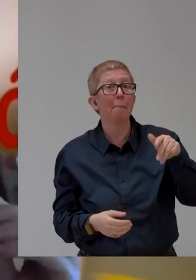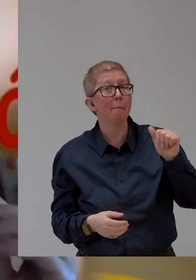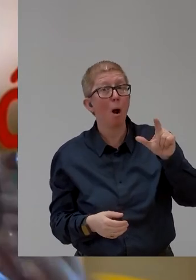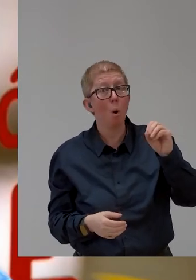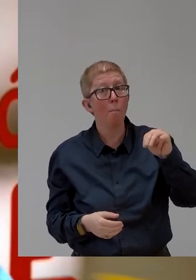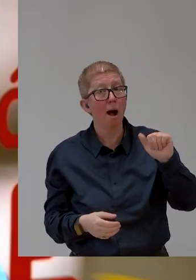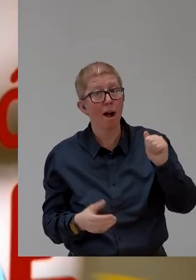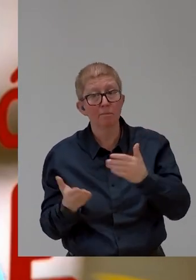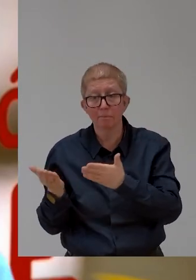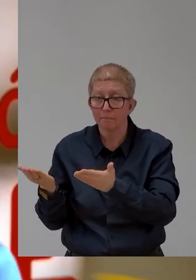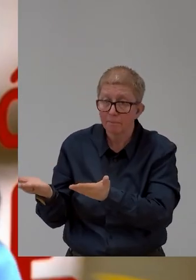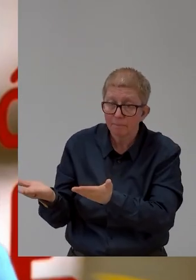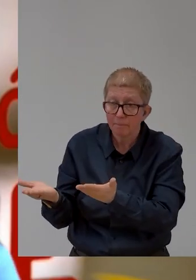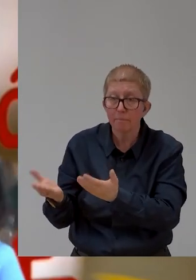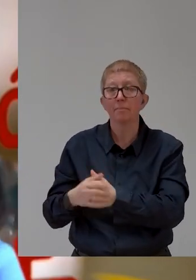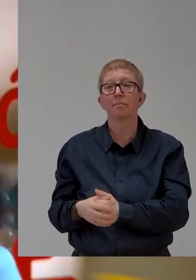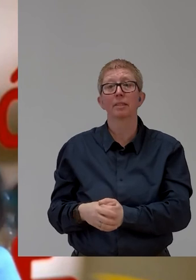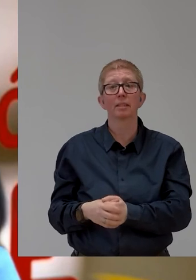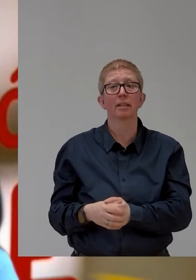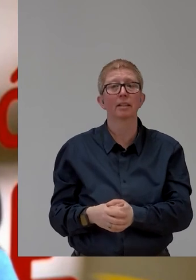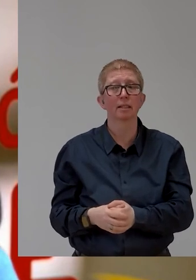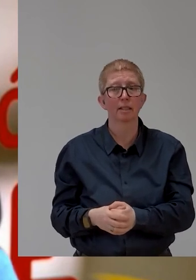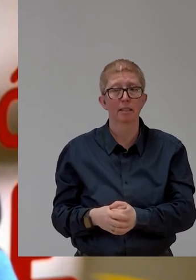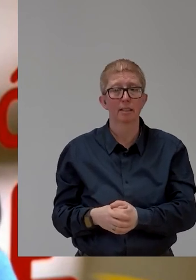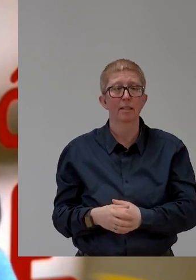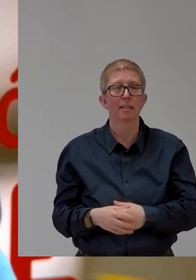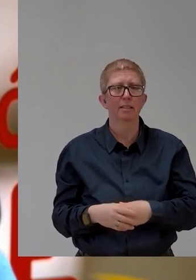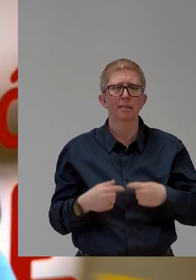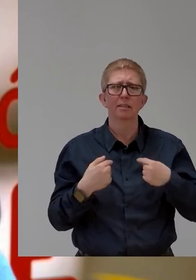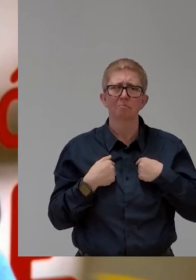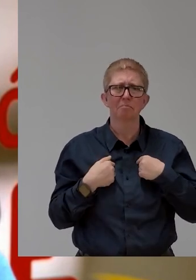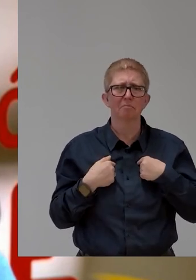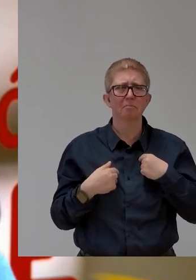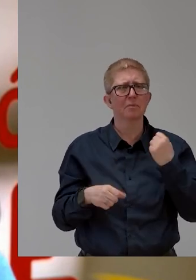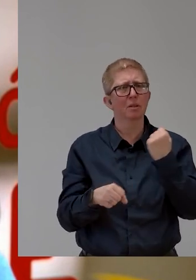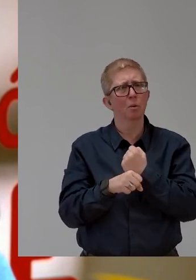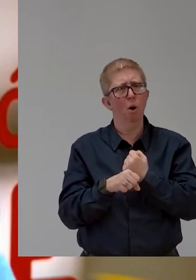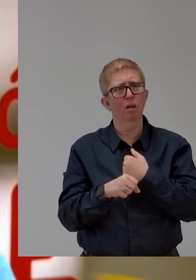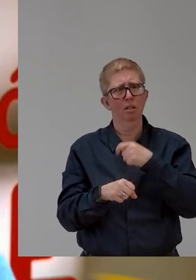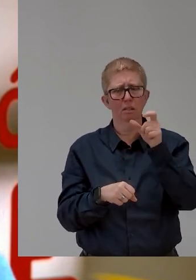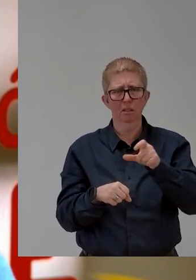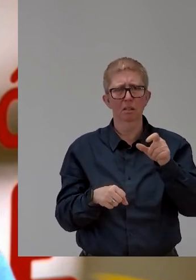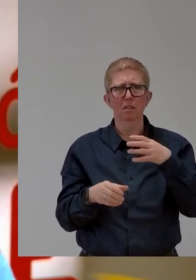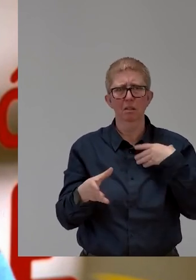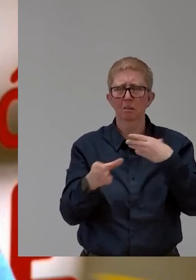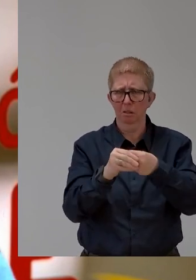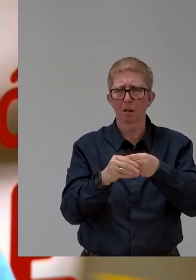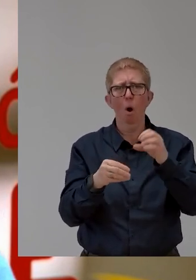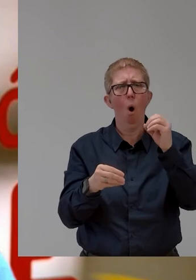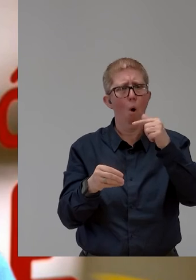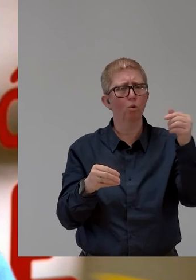Well, I worked with Otto Bock products when I worked at